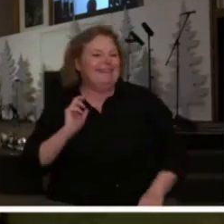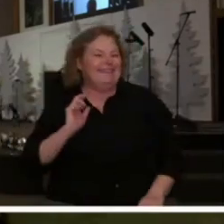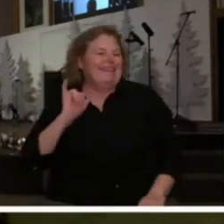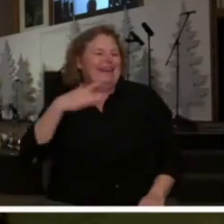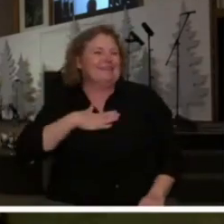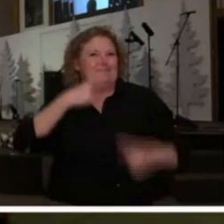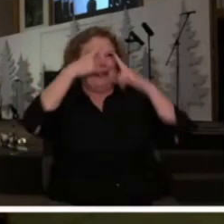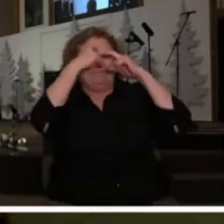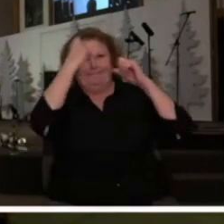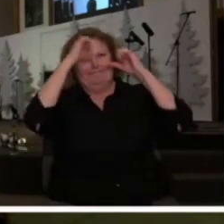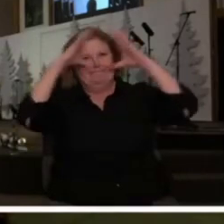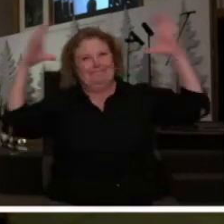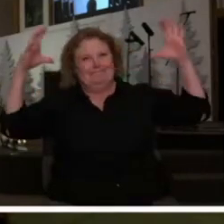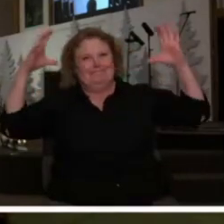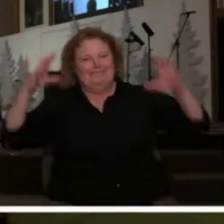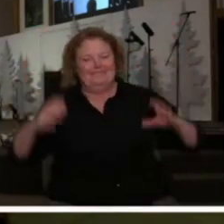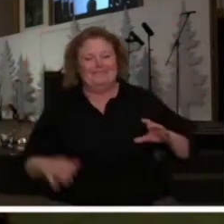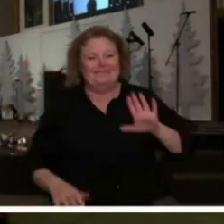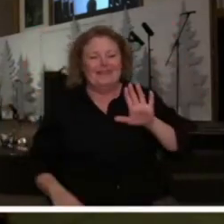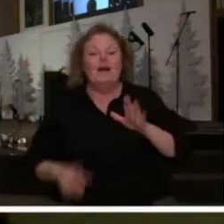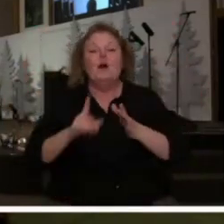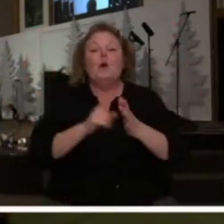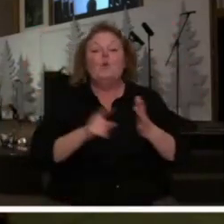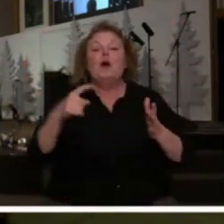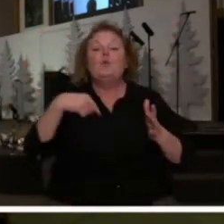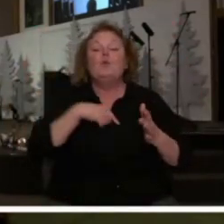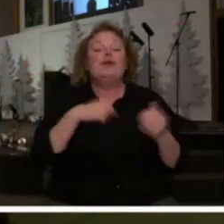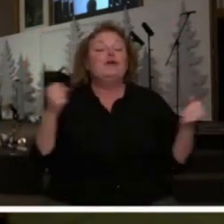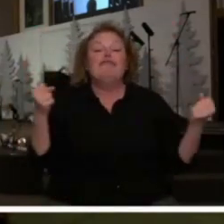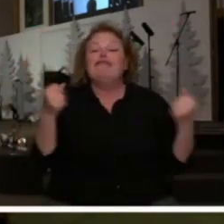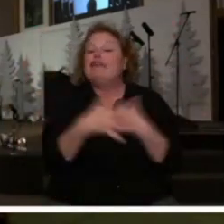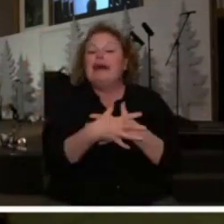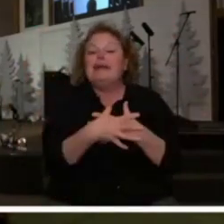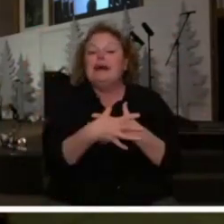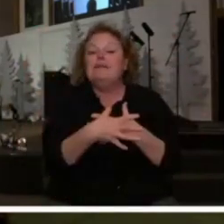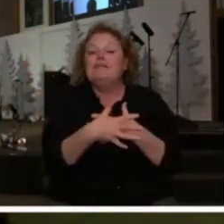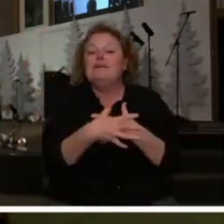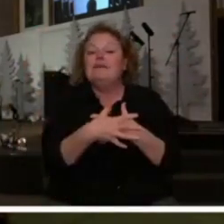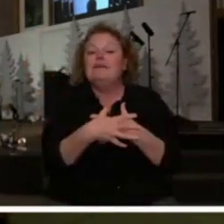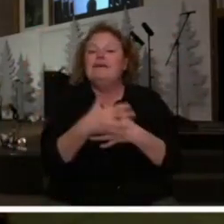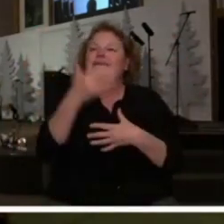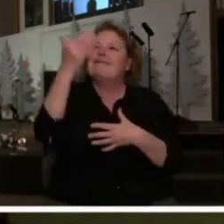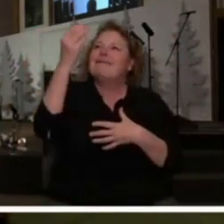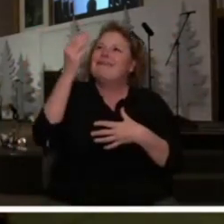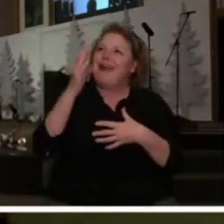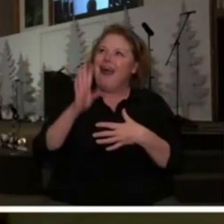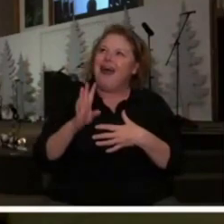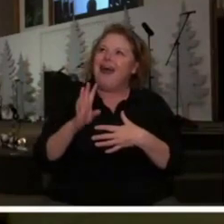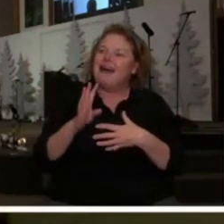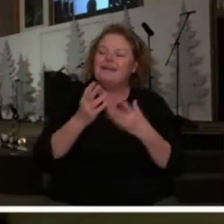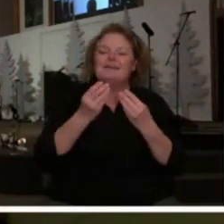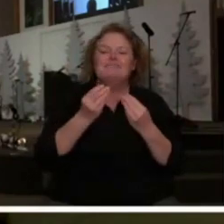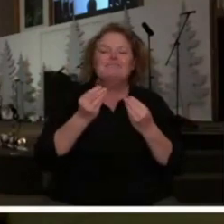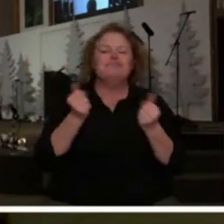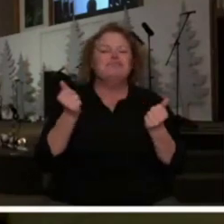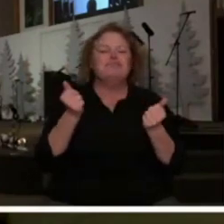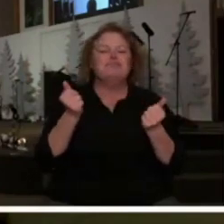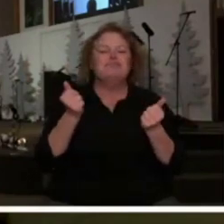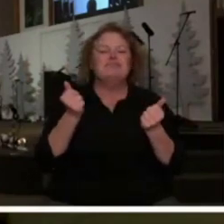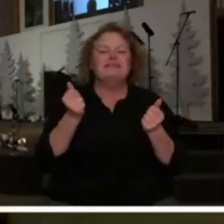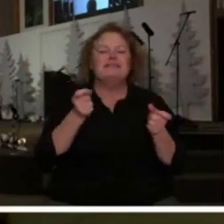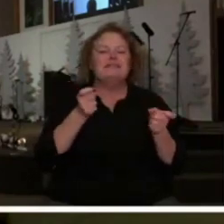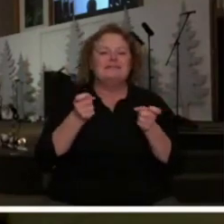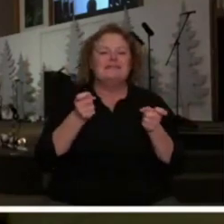fear so much in prayer God subdues some of you are dealing with fearful things in your life